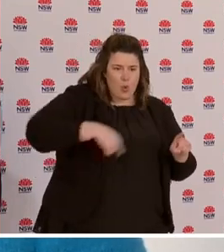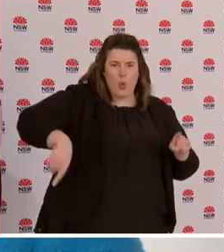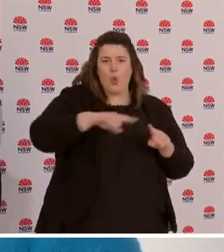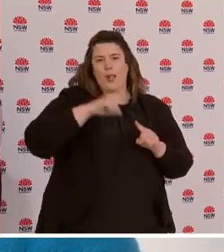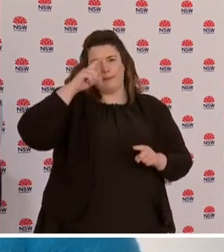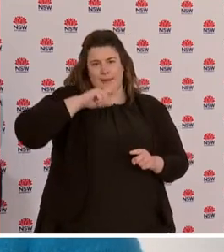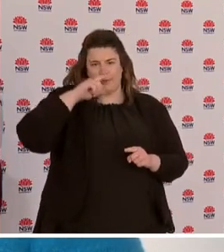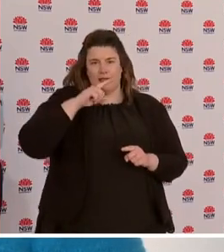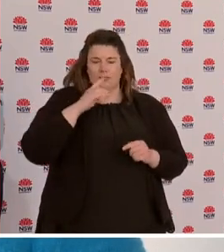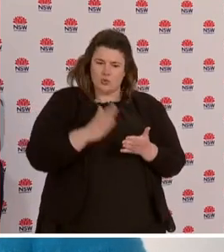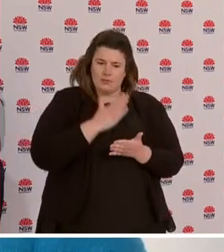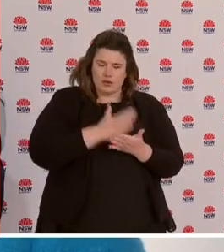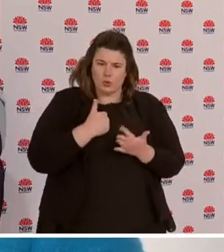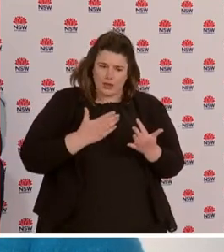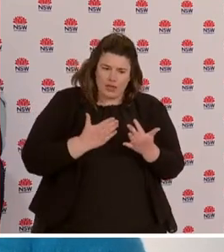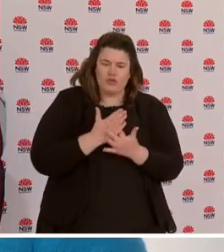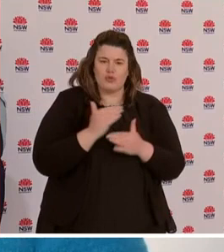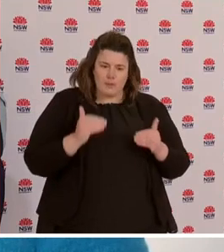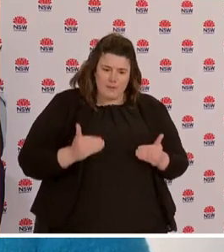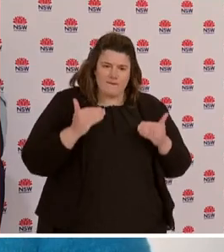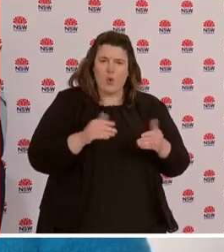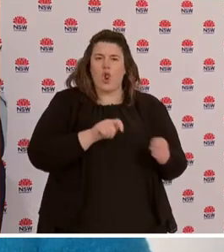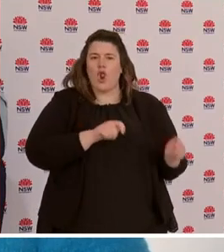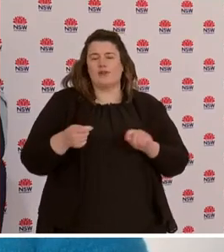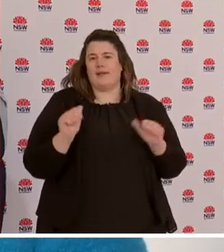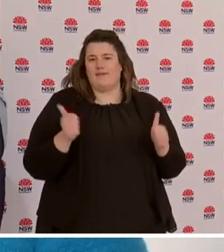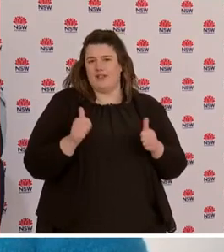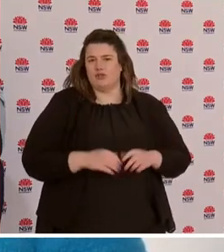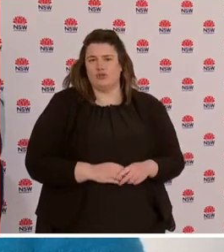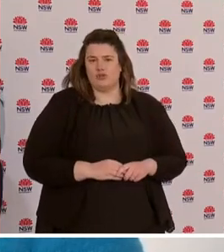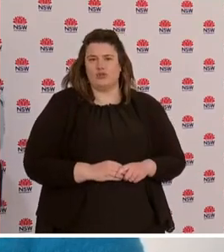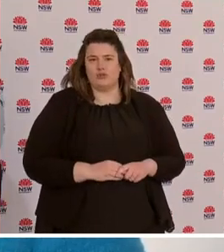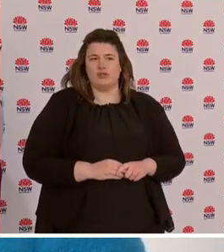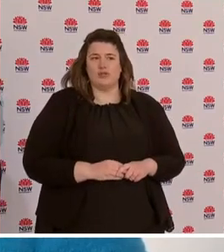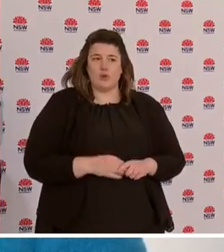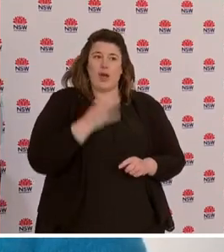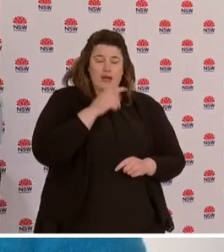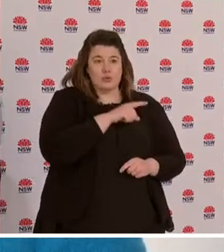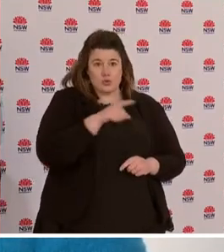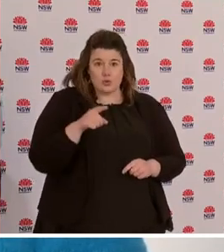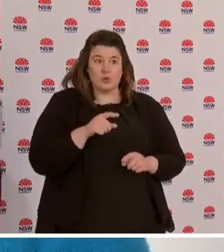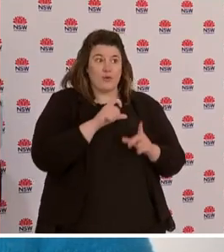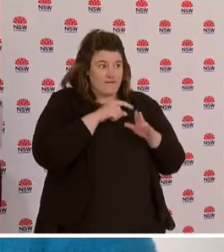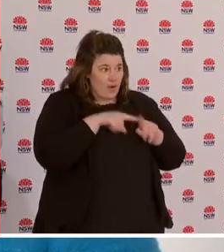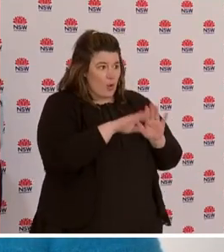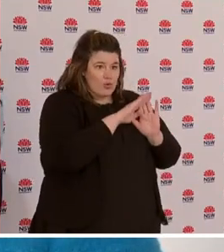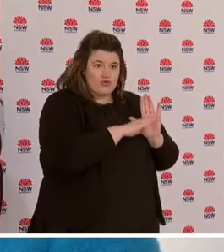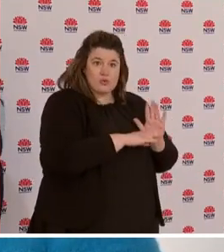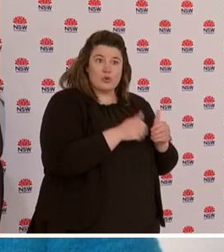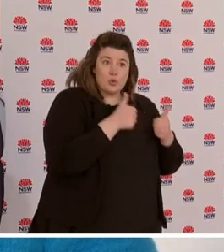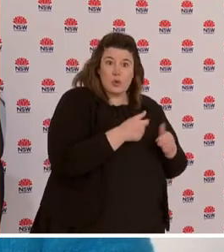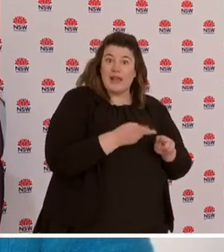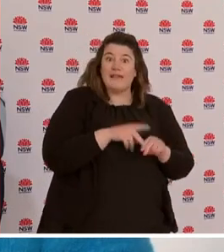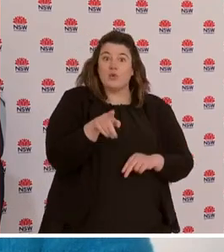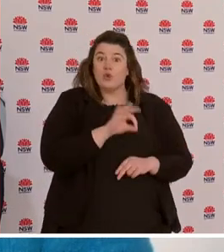us through this outbreak. So thank you to all of you doing the right thing. And to those of you that aren't, you should be ashamed of yourselves. Dr.